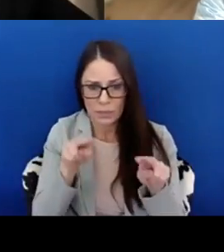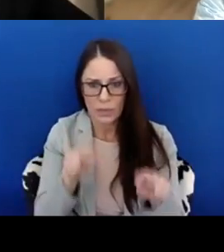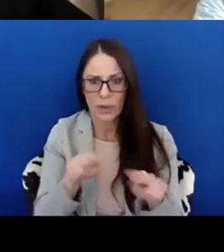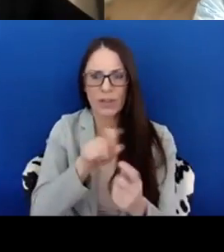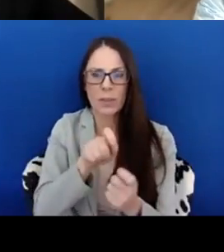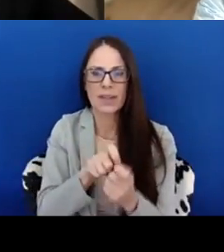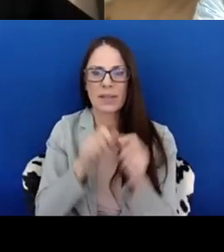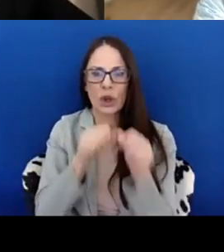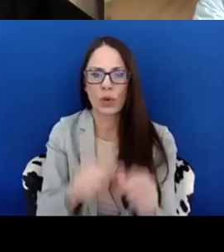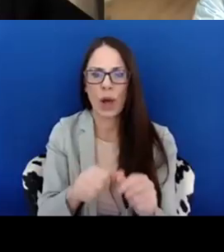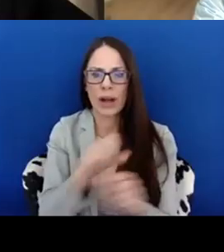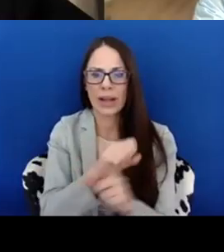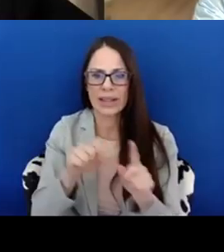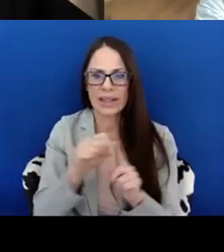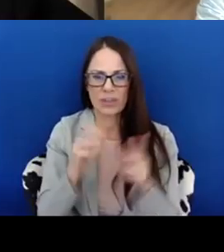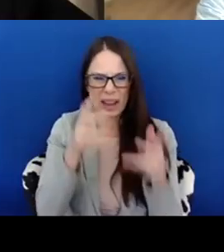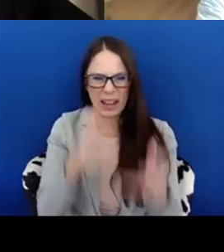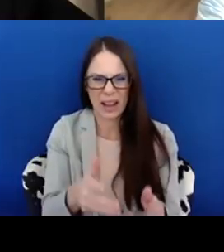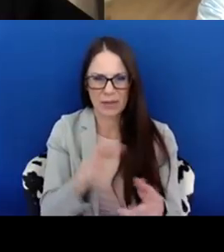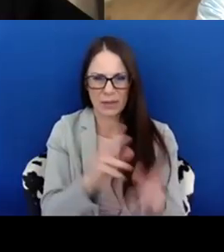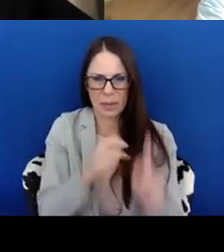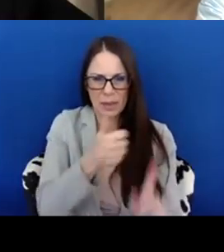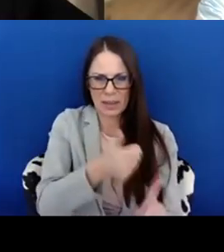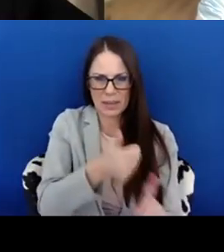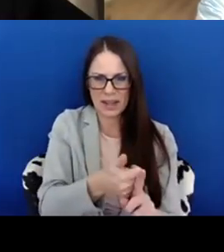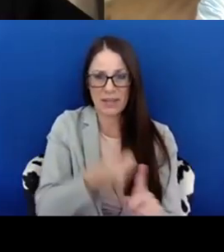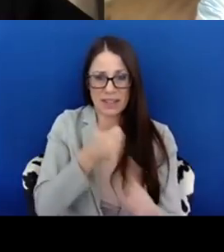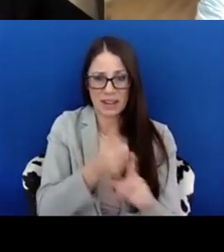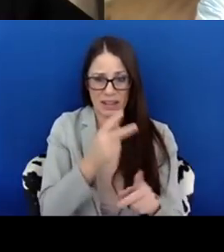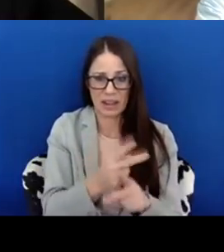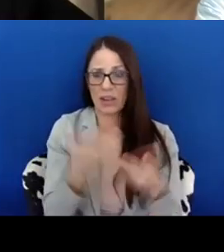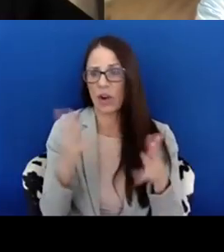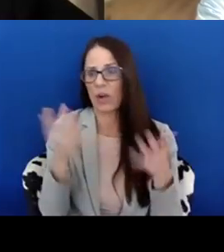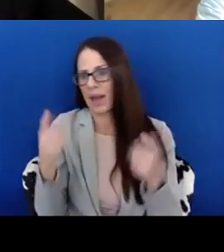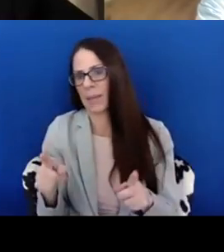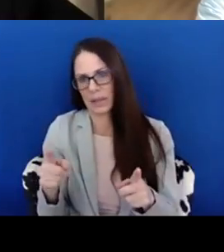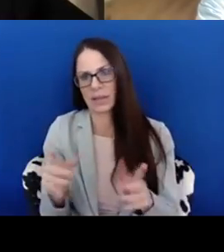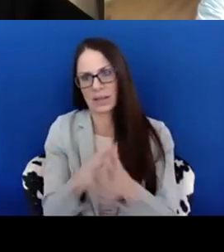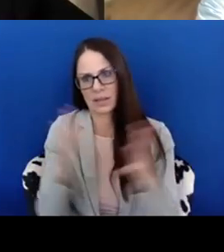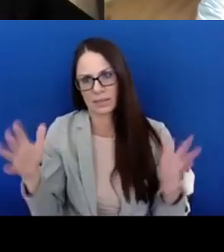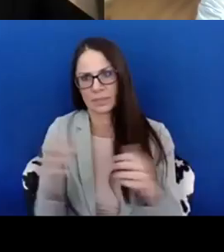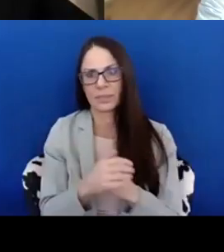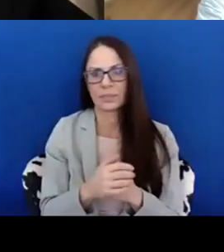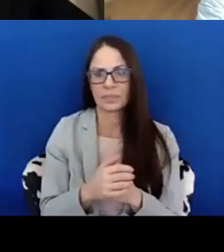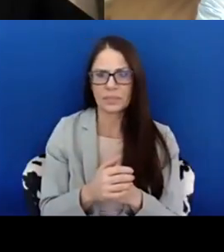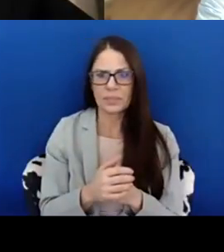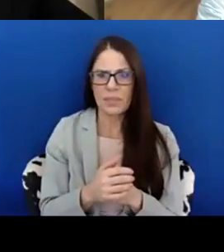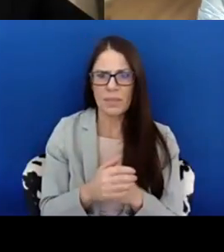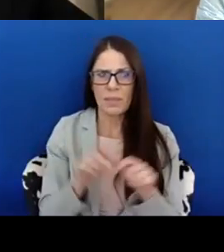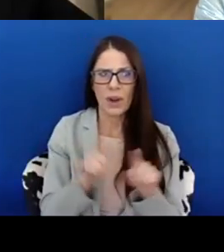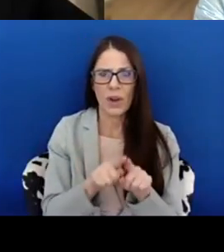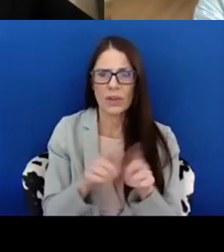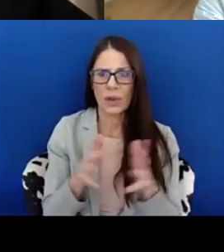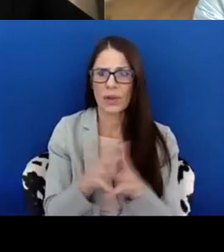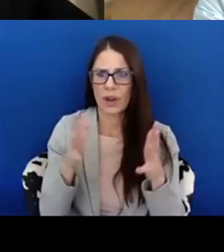to people themselves in terms of self-care already happens extensively. And there is also already denial of